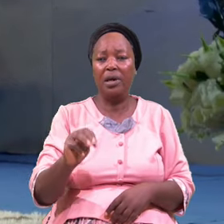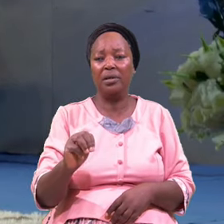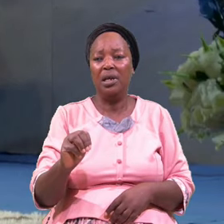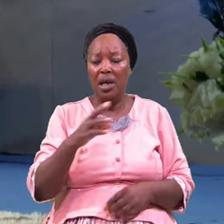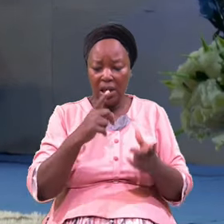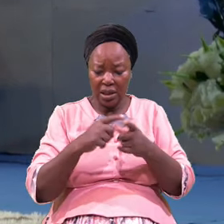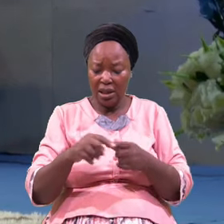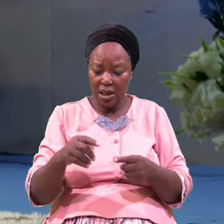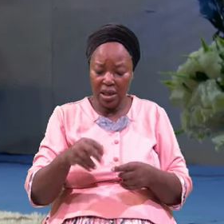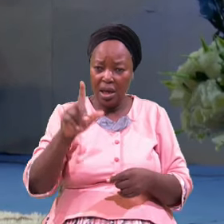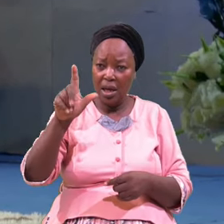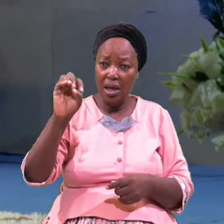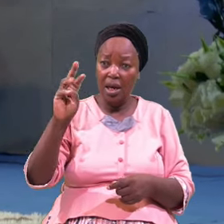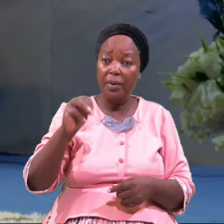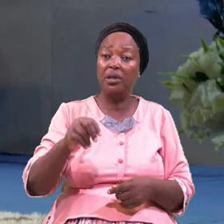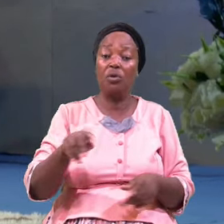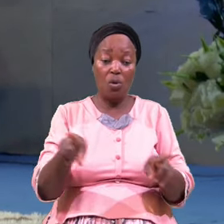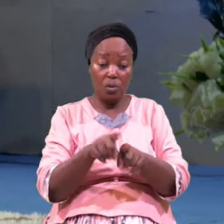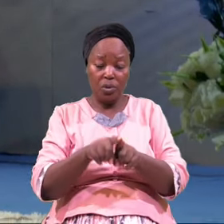Schemed In His Life